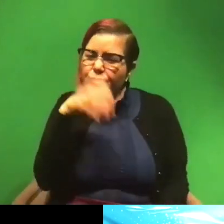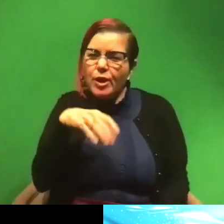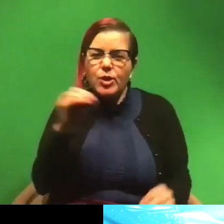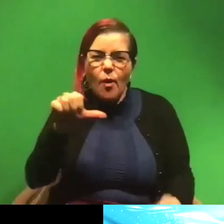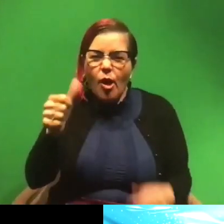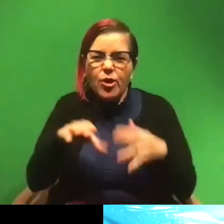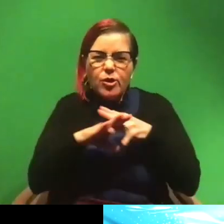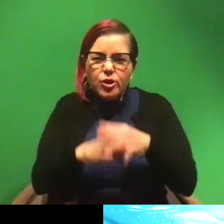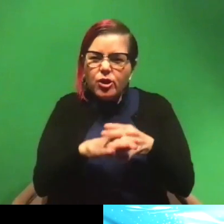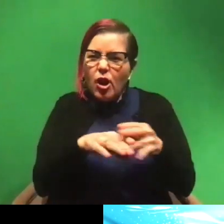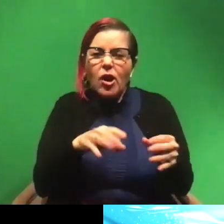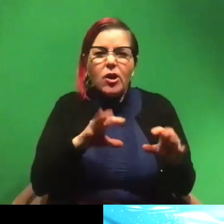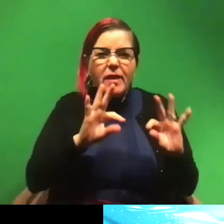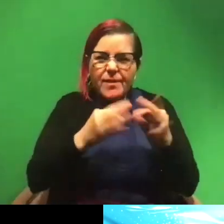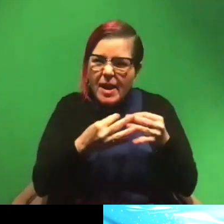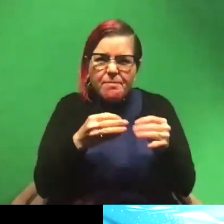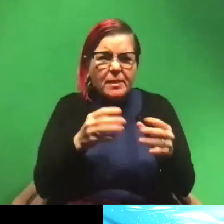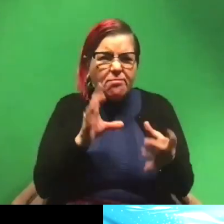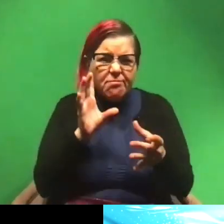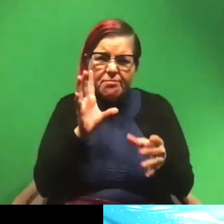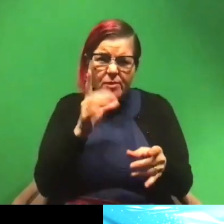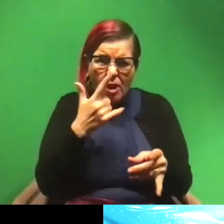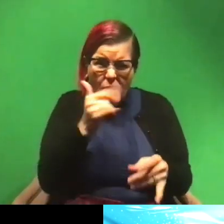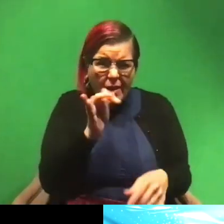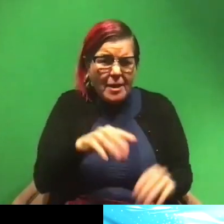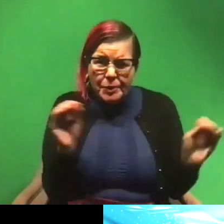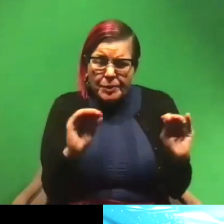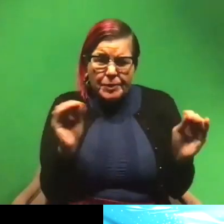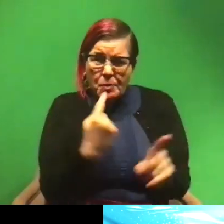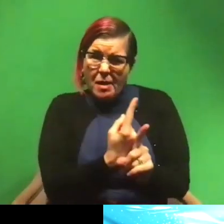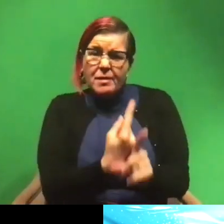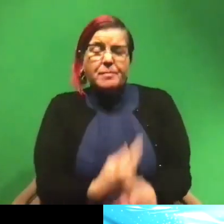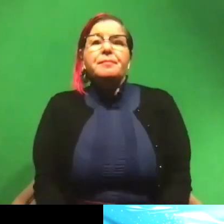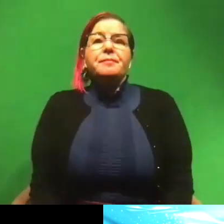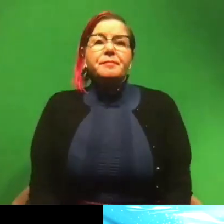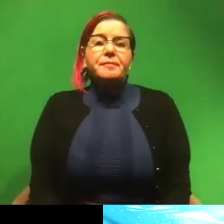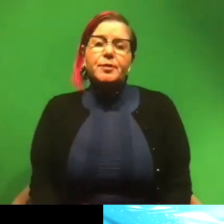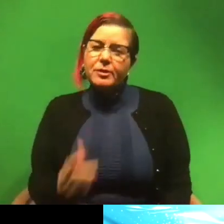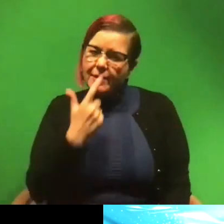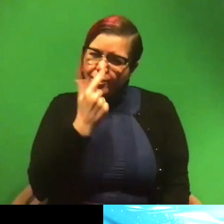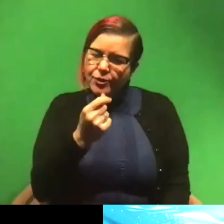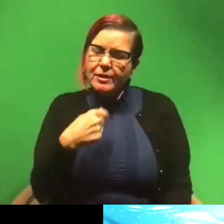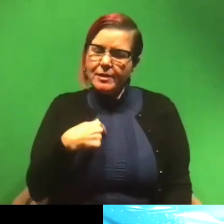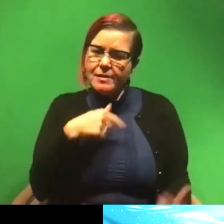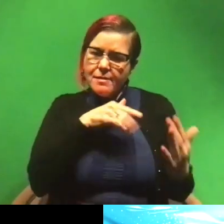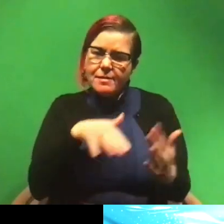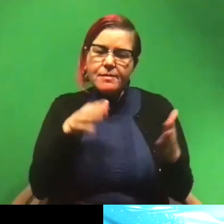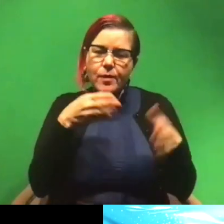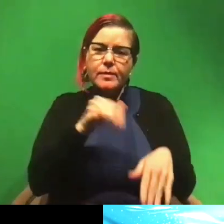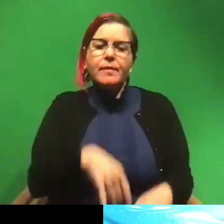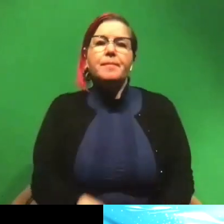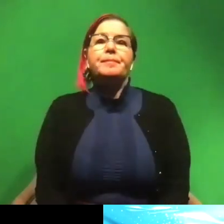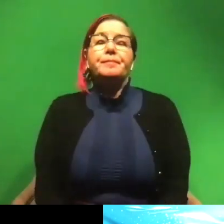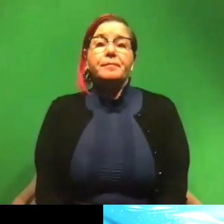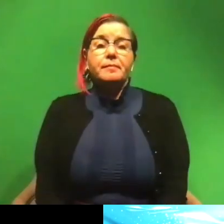shark's family has anything like that. So it's just very interesting to me. So that's one of the things that I study.